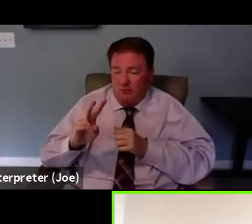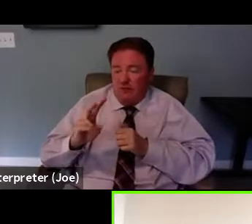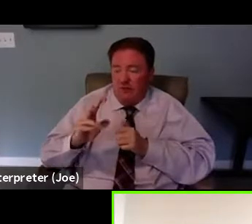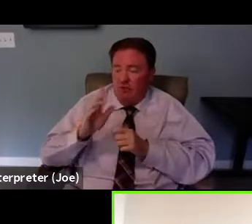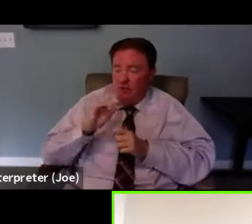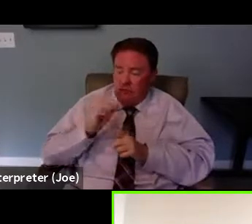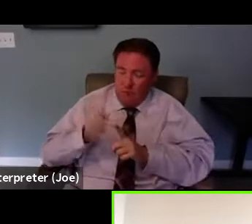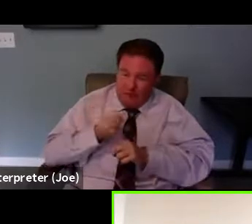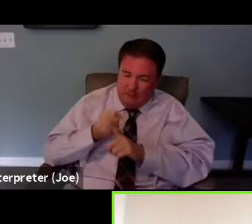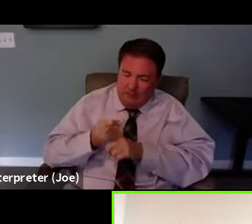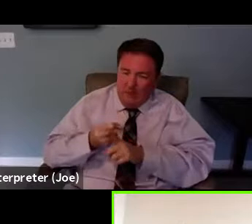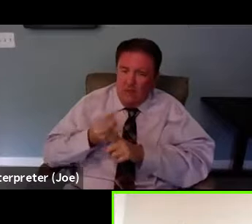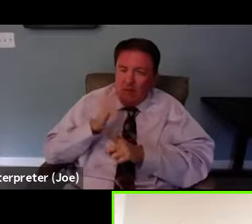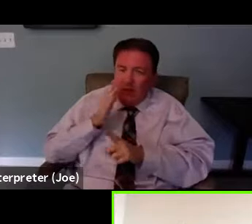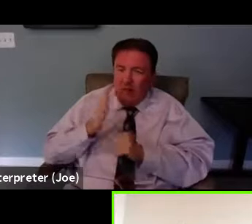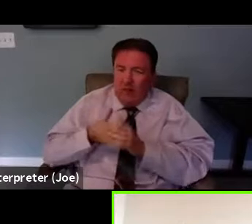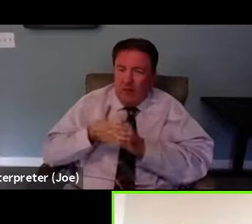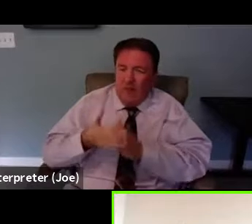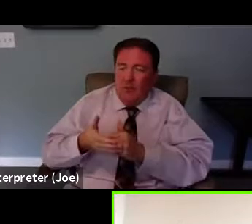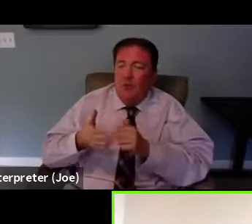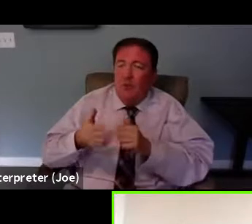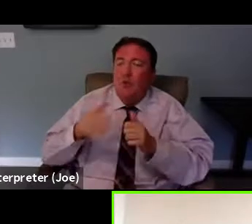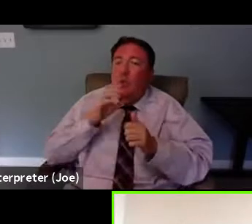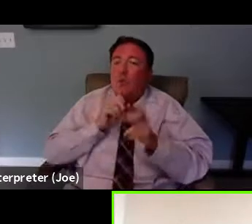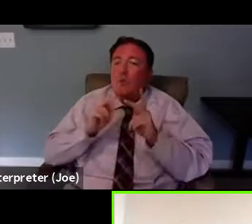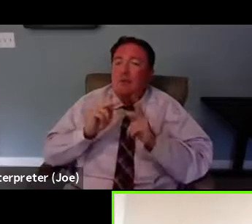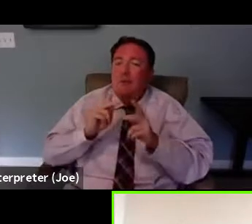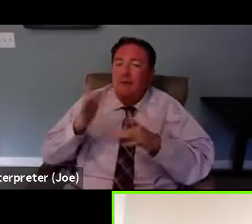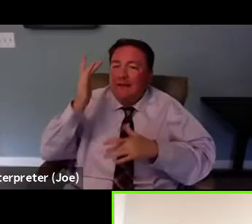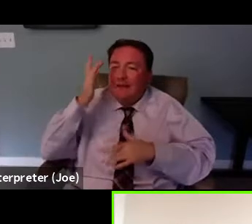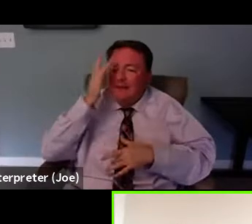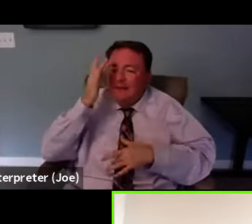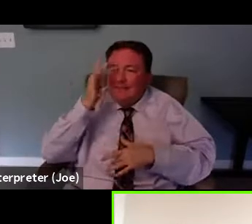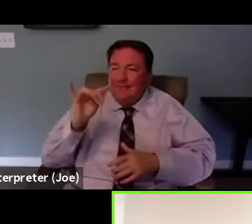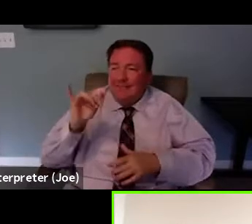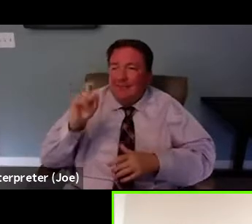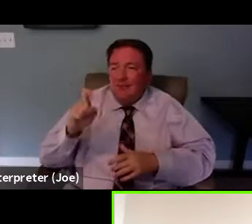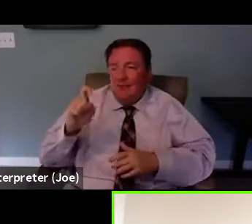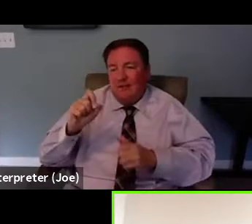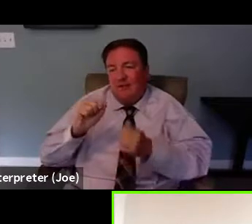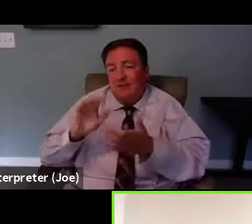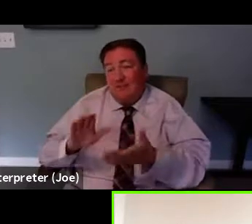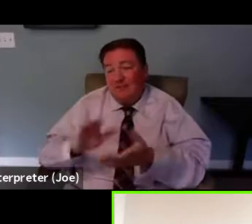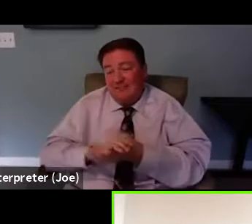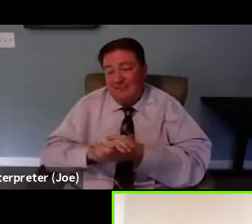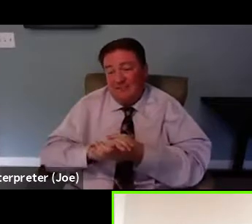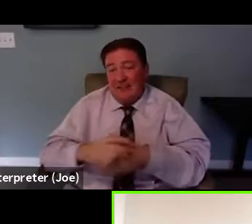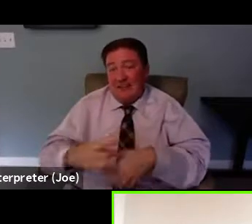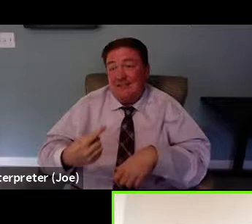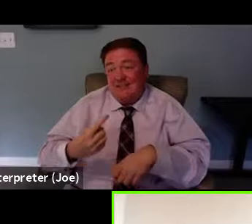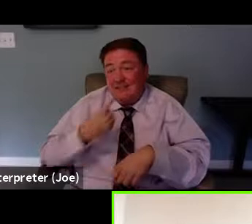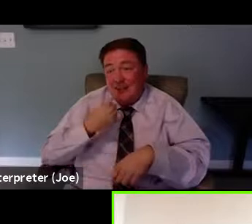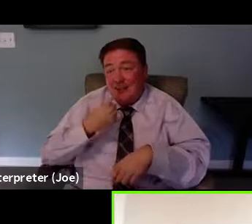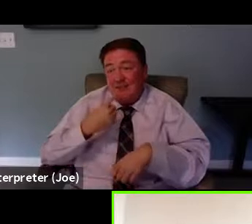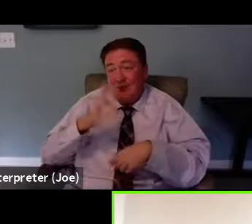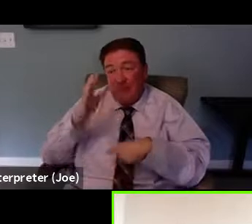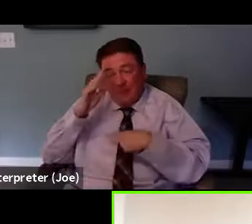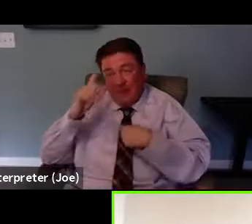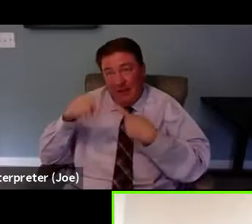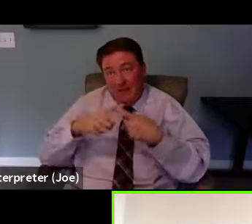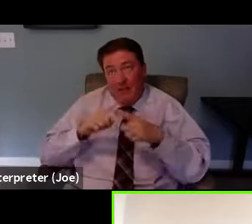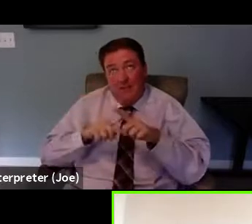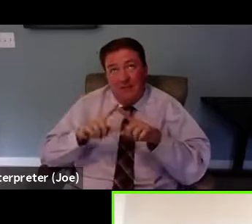old people illnesses that we have to address, which is, you know, it sucks to think about. But then it's also really